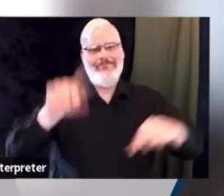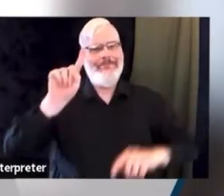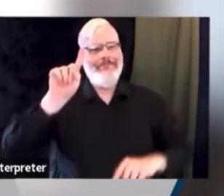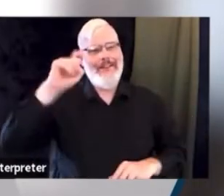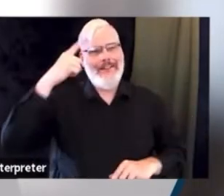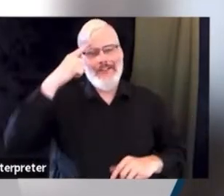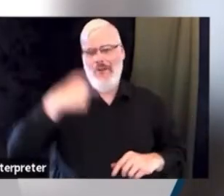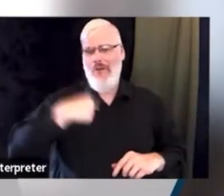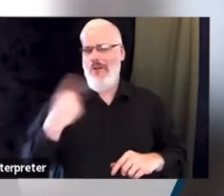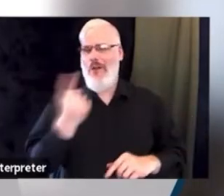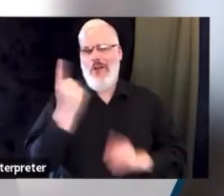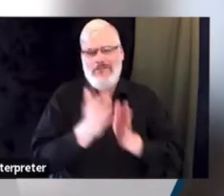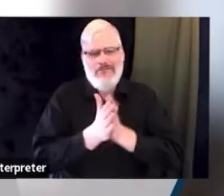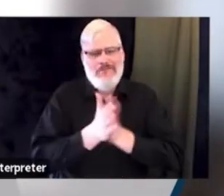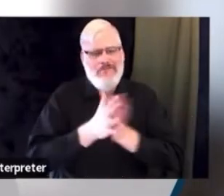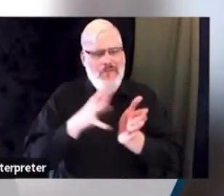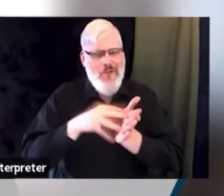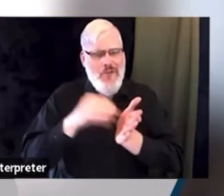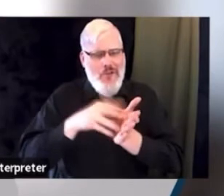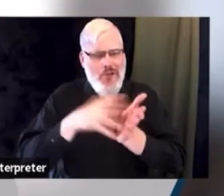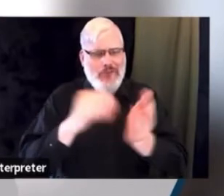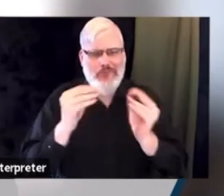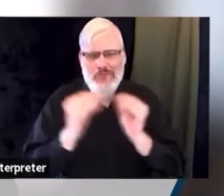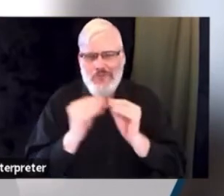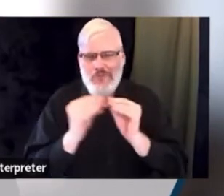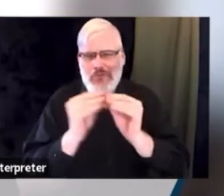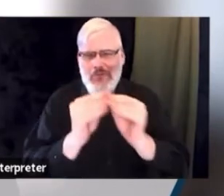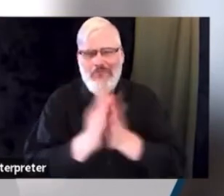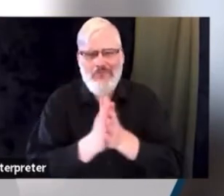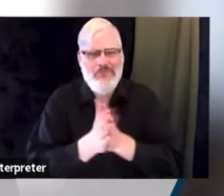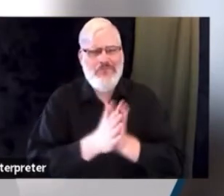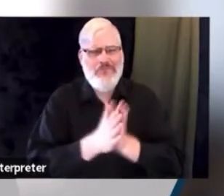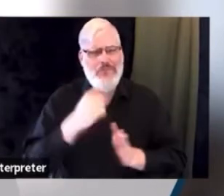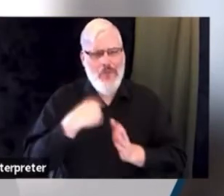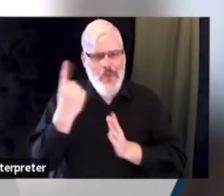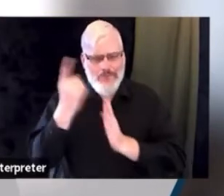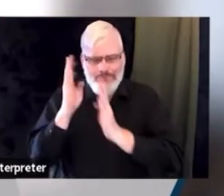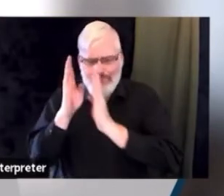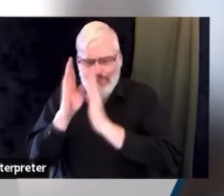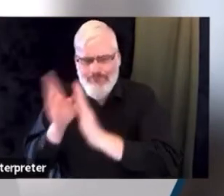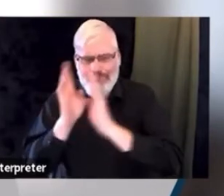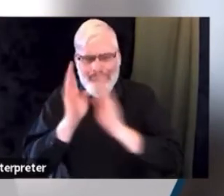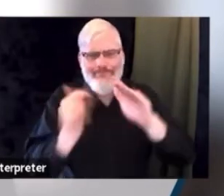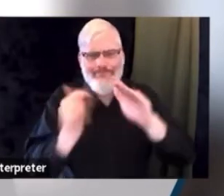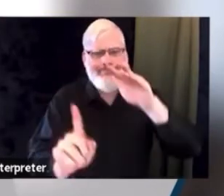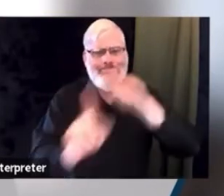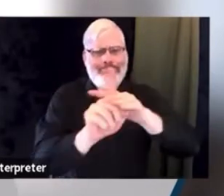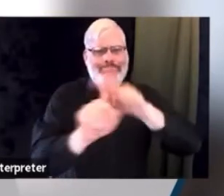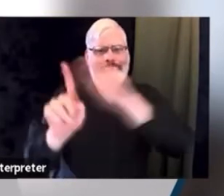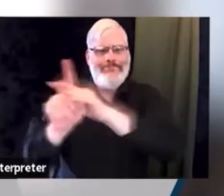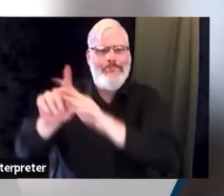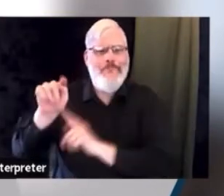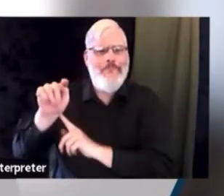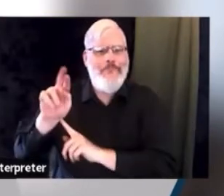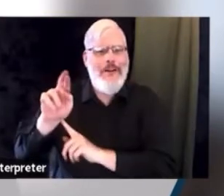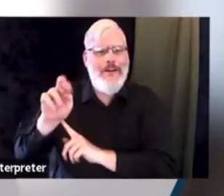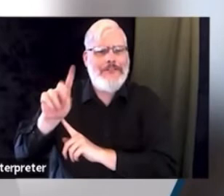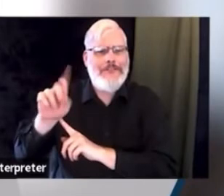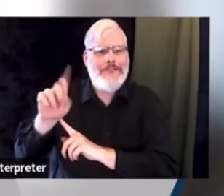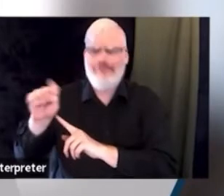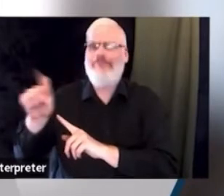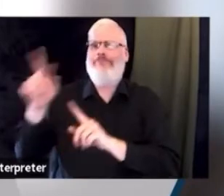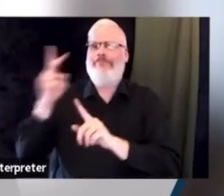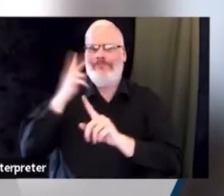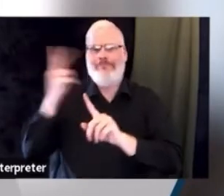latest trends and, more importantly, the latest facts as they relate to the fire and EMS services. I've